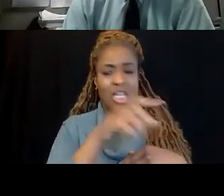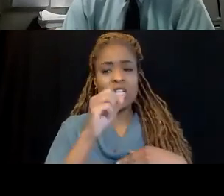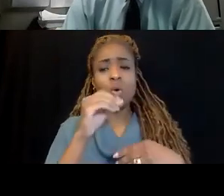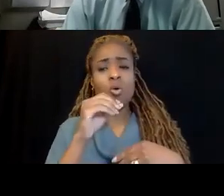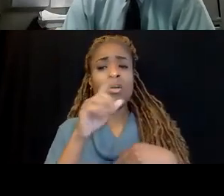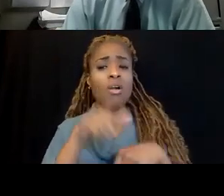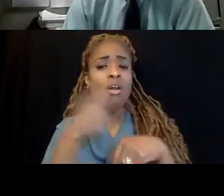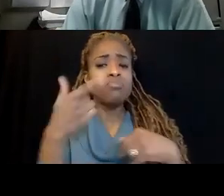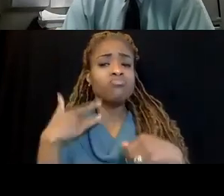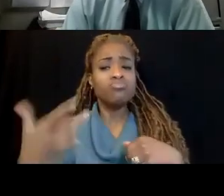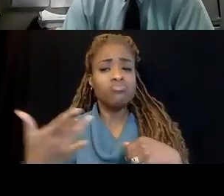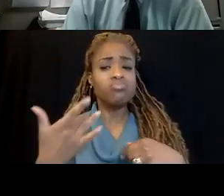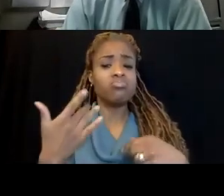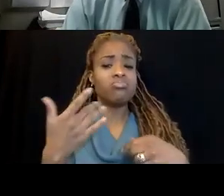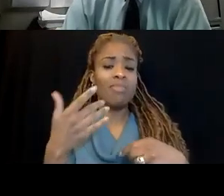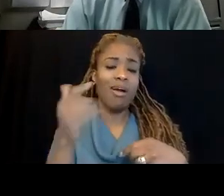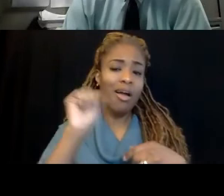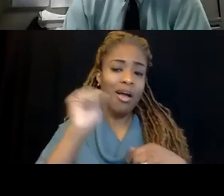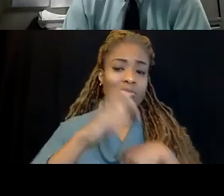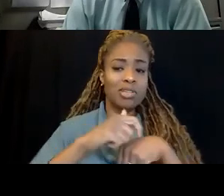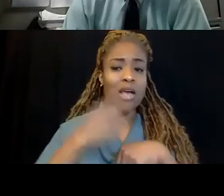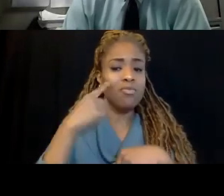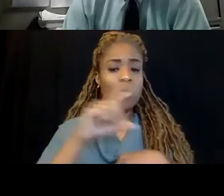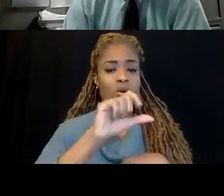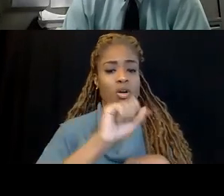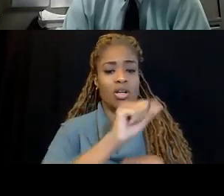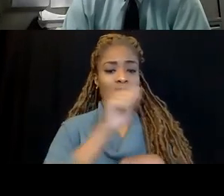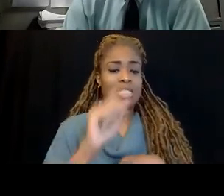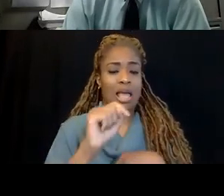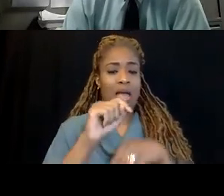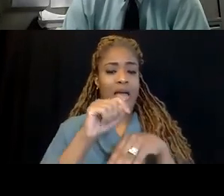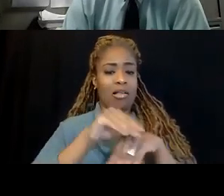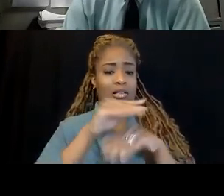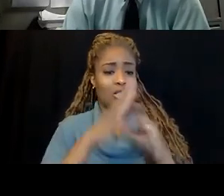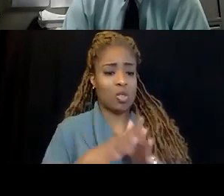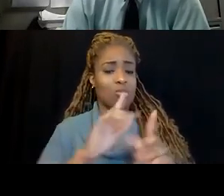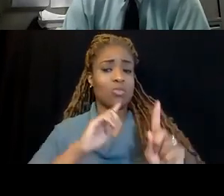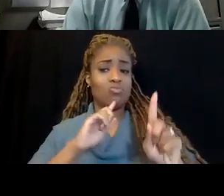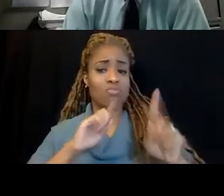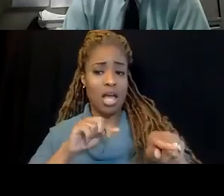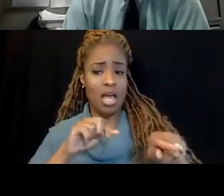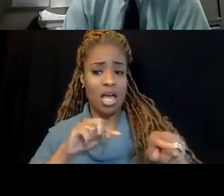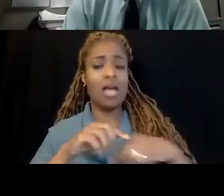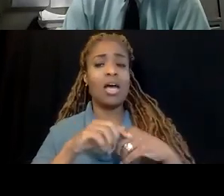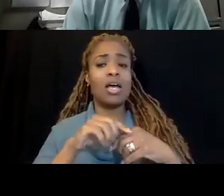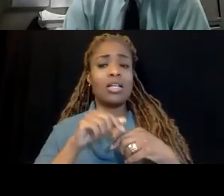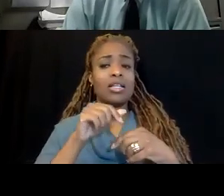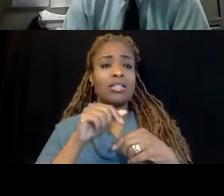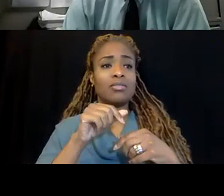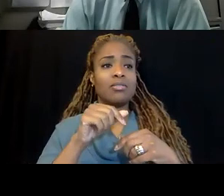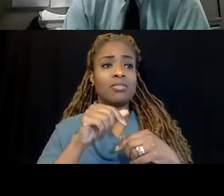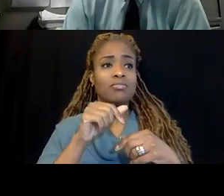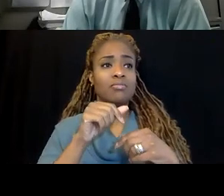generally, on average, for the SET consultants to respond to an inquiry